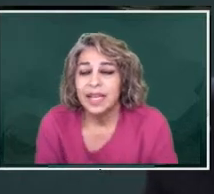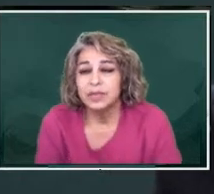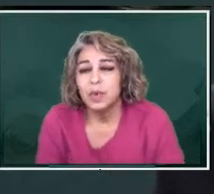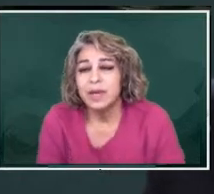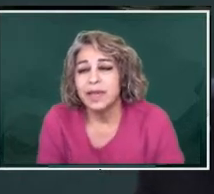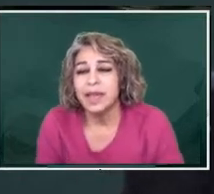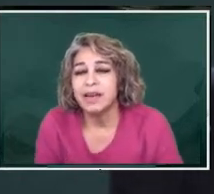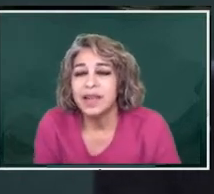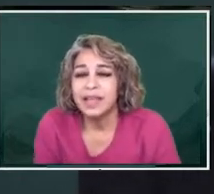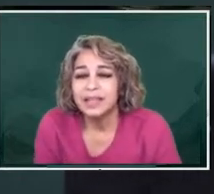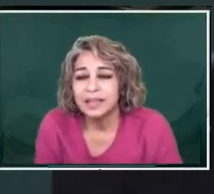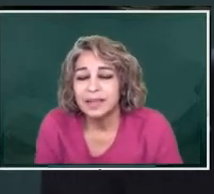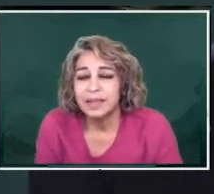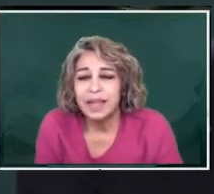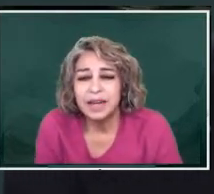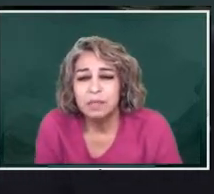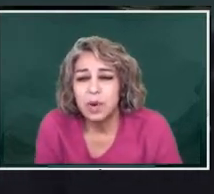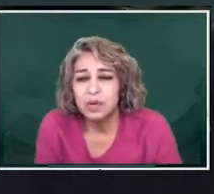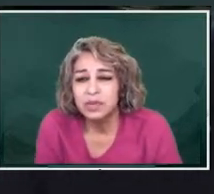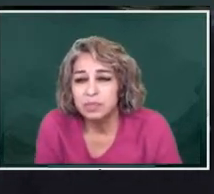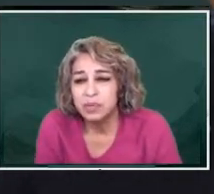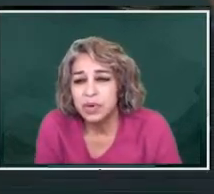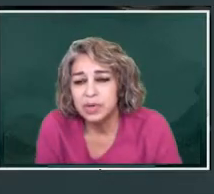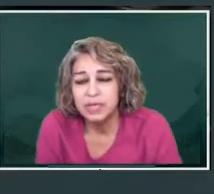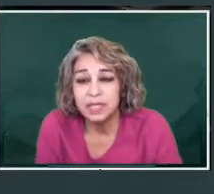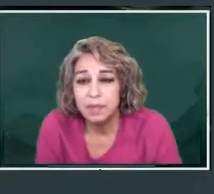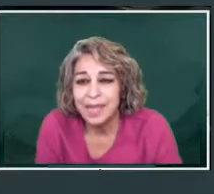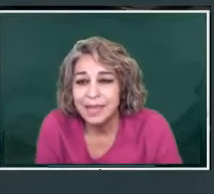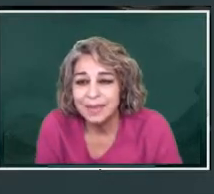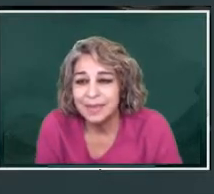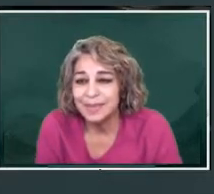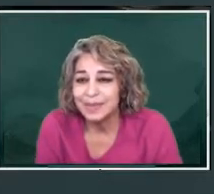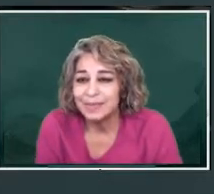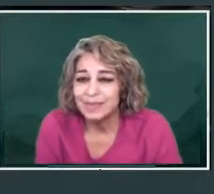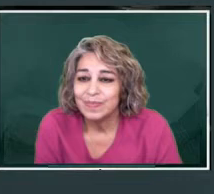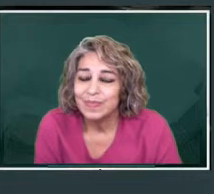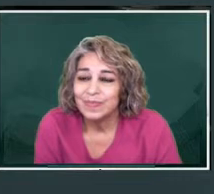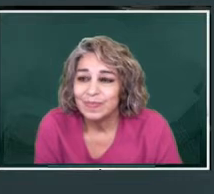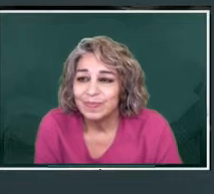It's one of the areas that most produces beans.